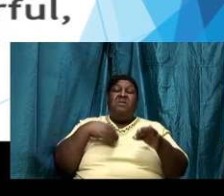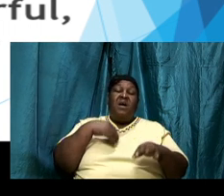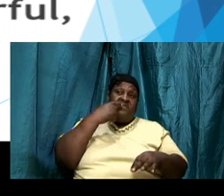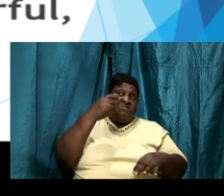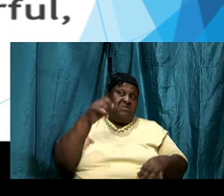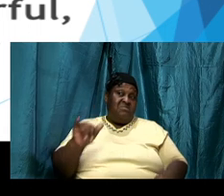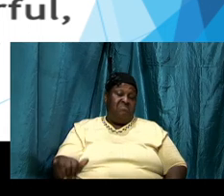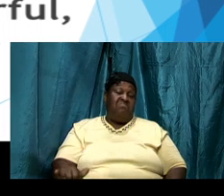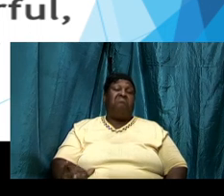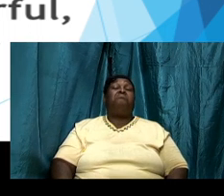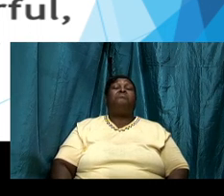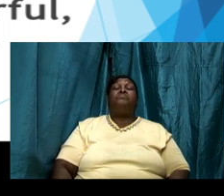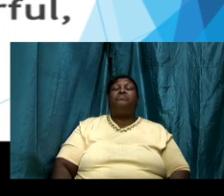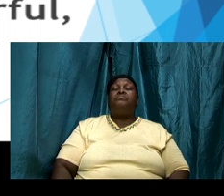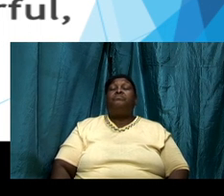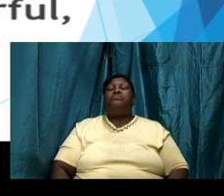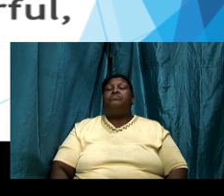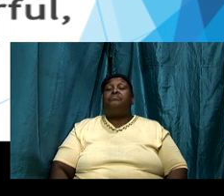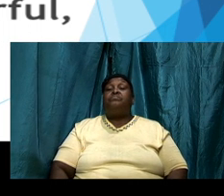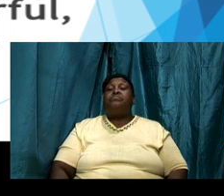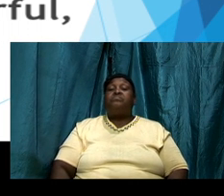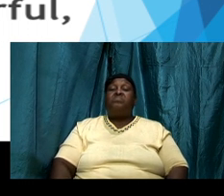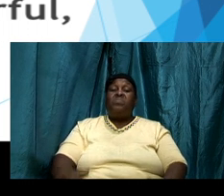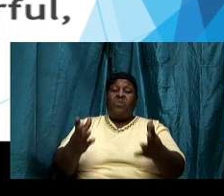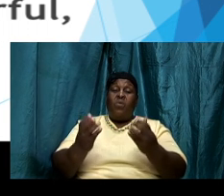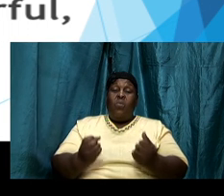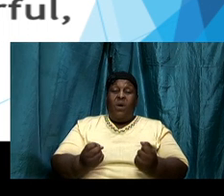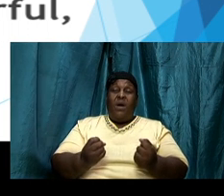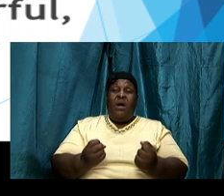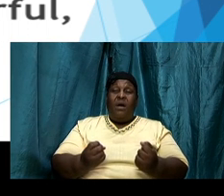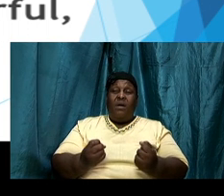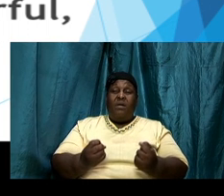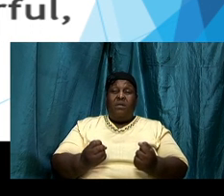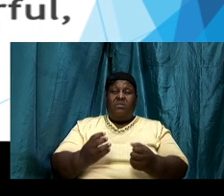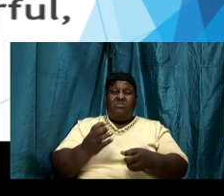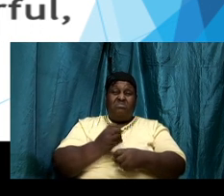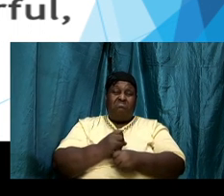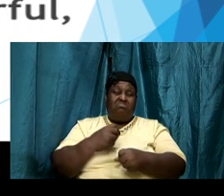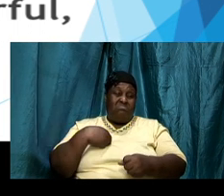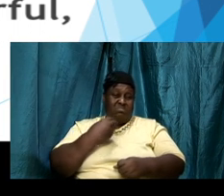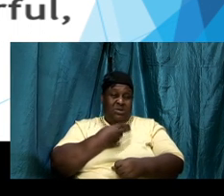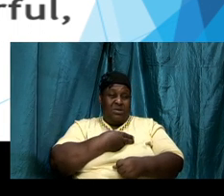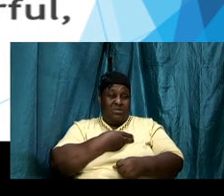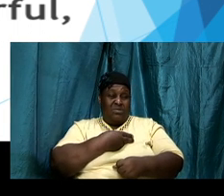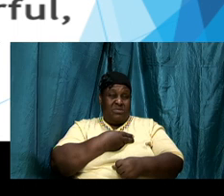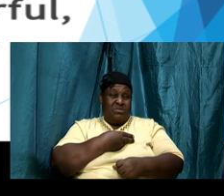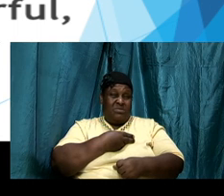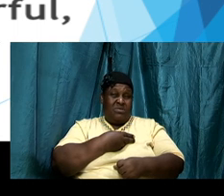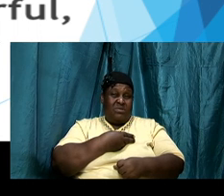I want to take us to